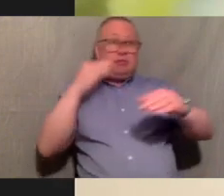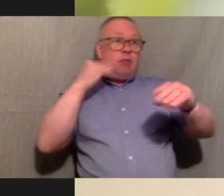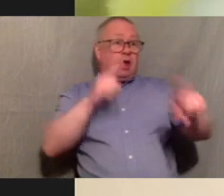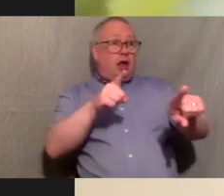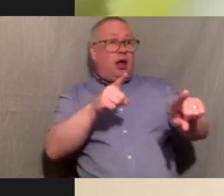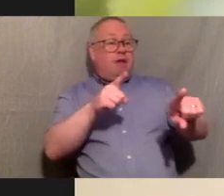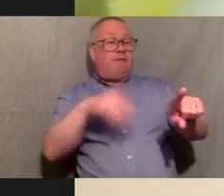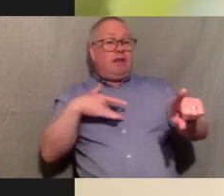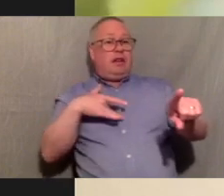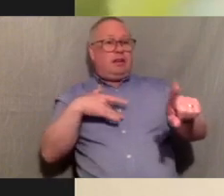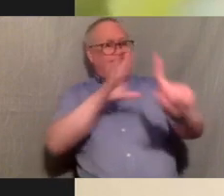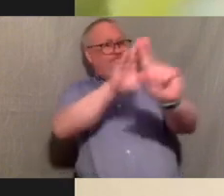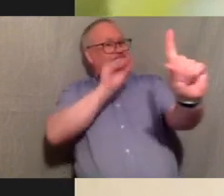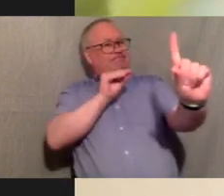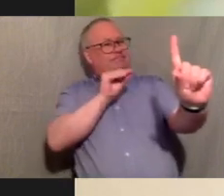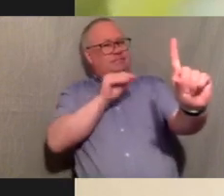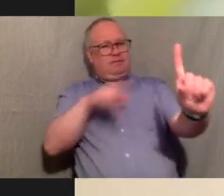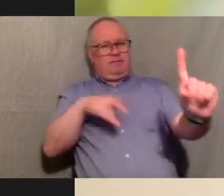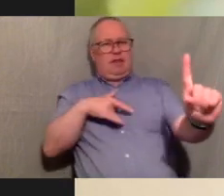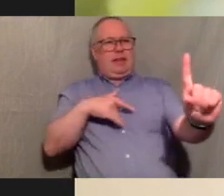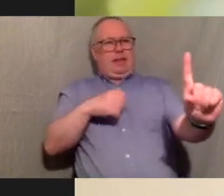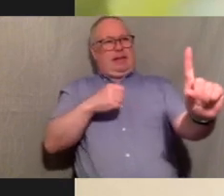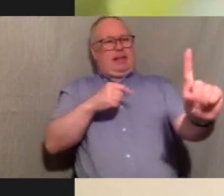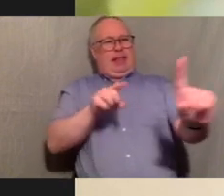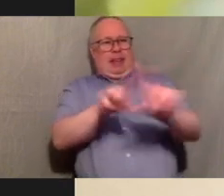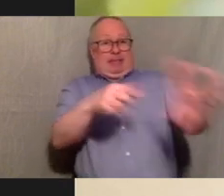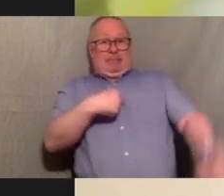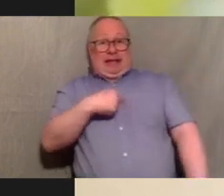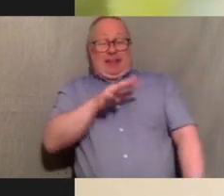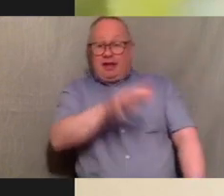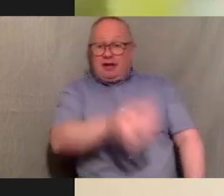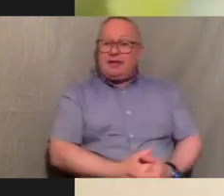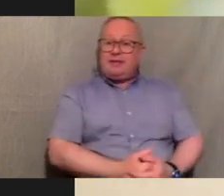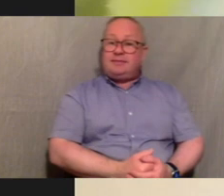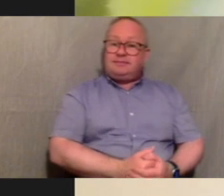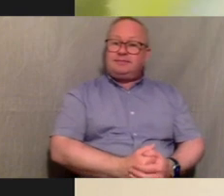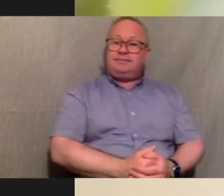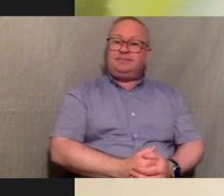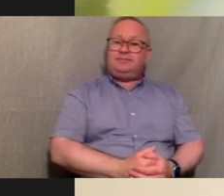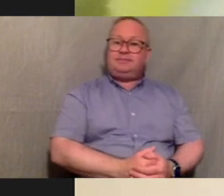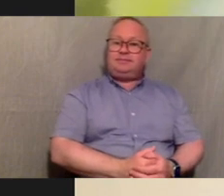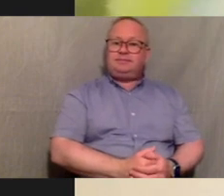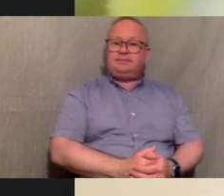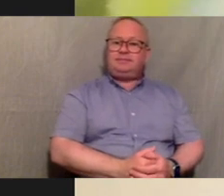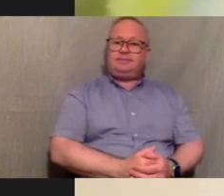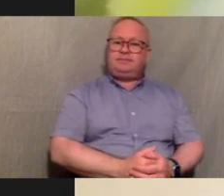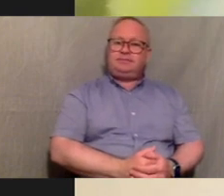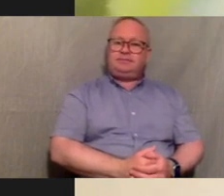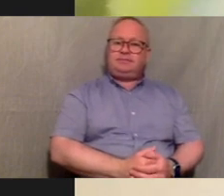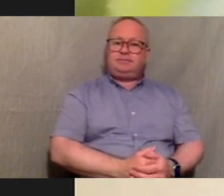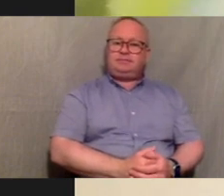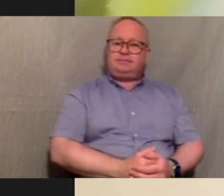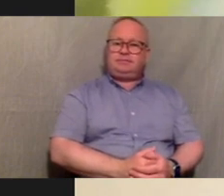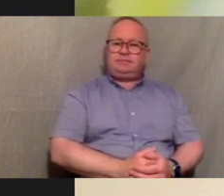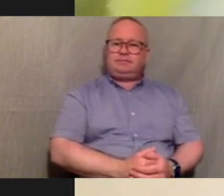seen and that they are represented in their school and things like that um we want to also make a safe space for people to come forward